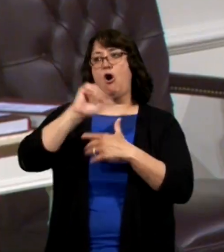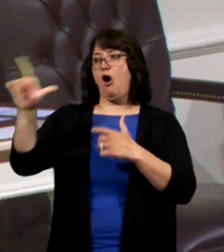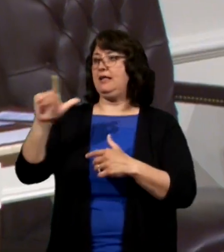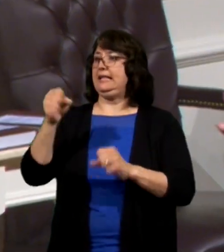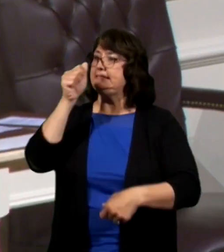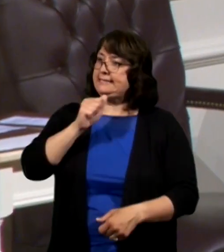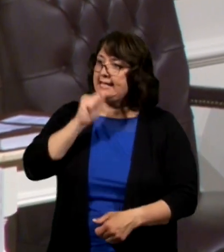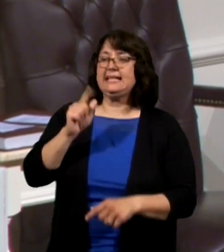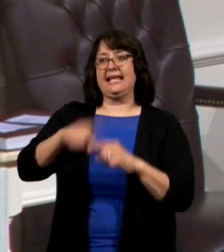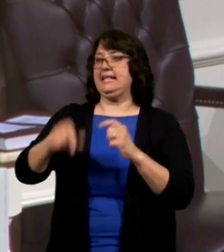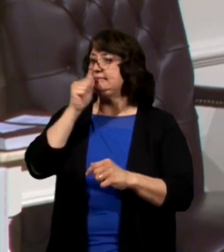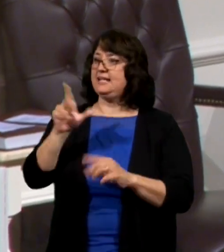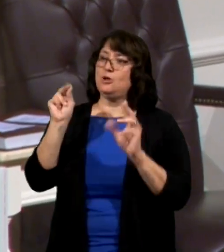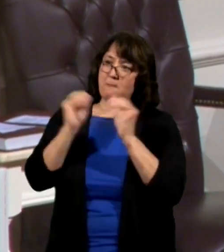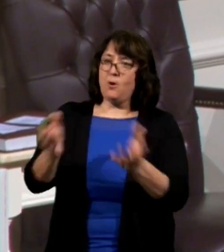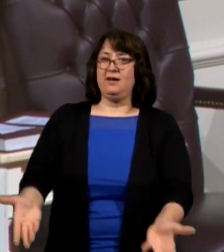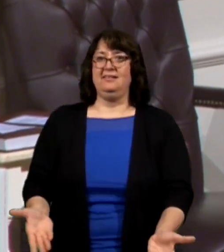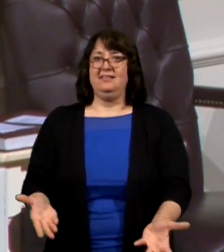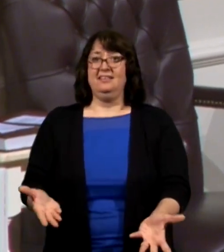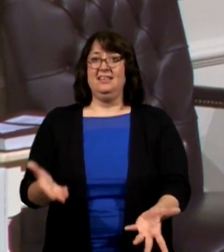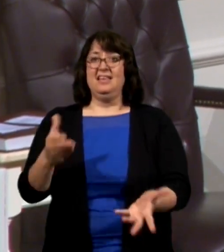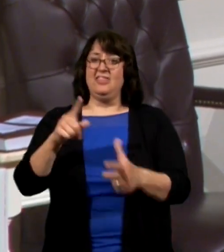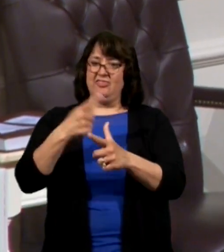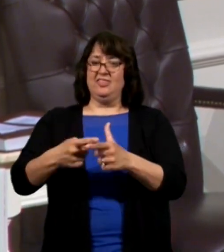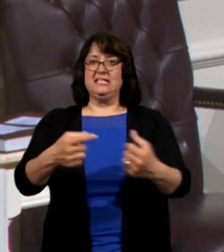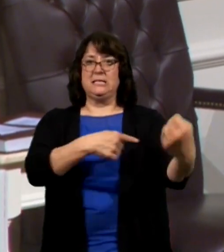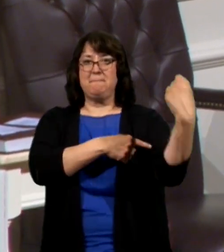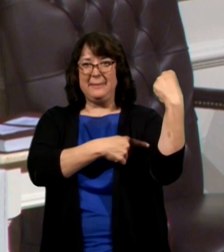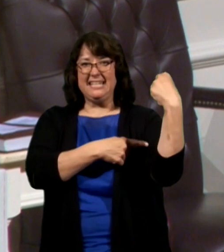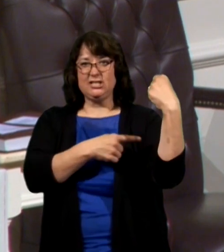stands no more out came the spinach